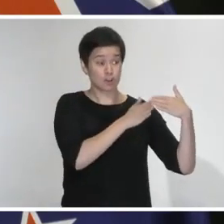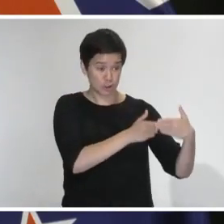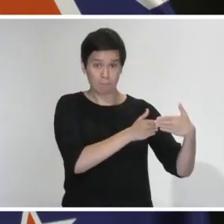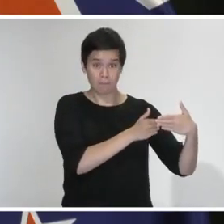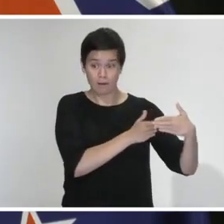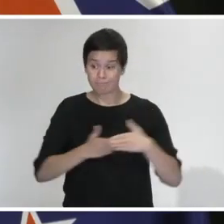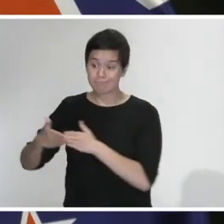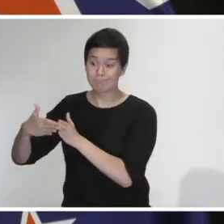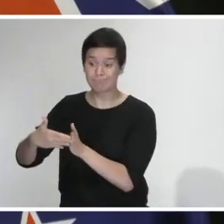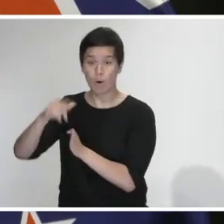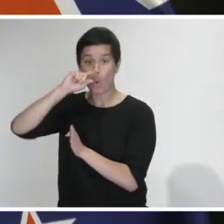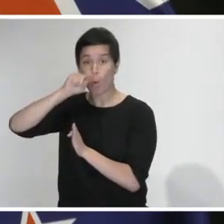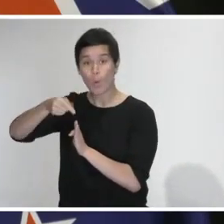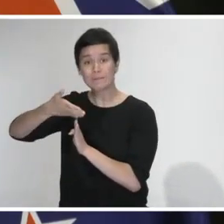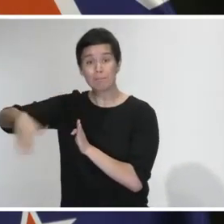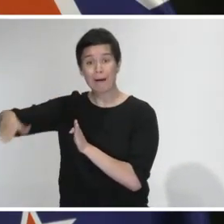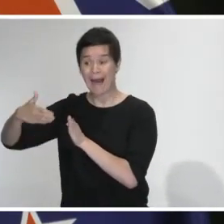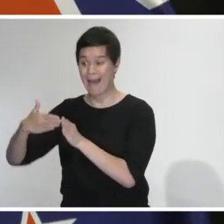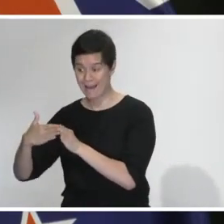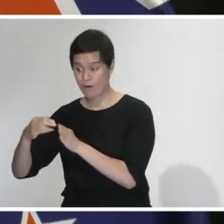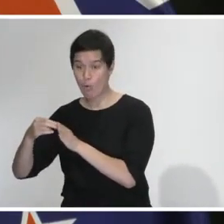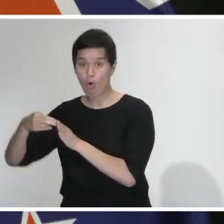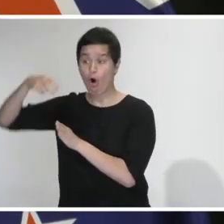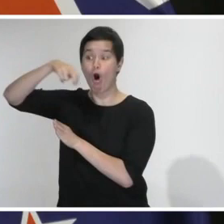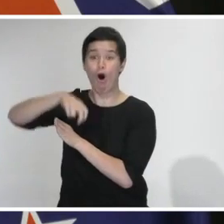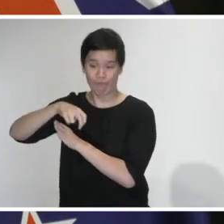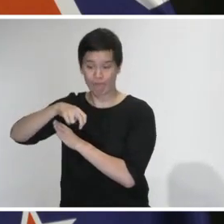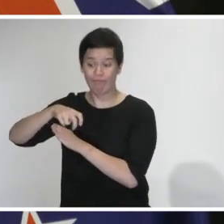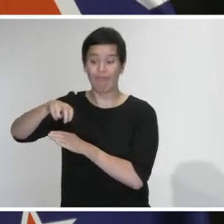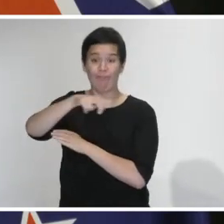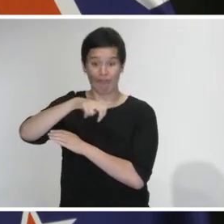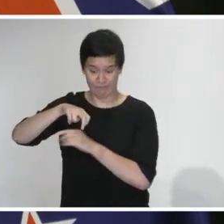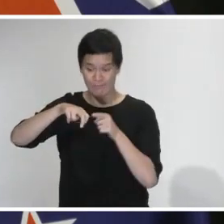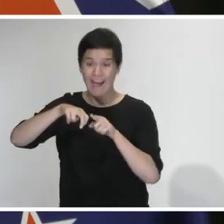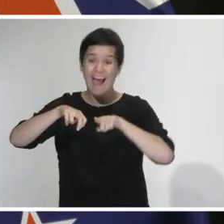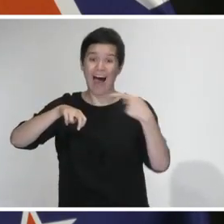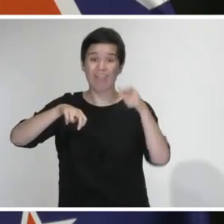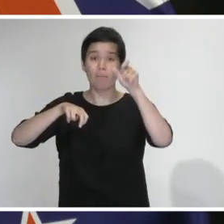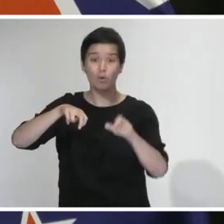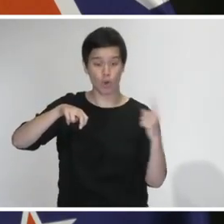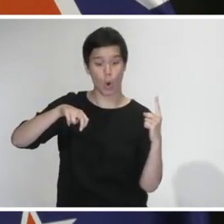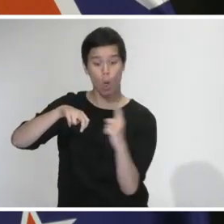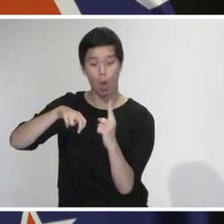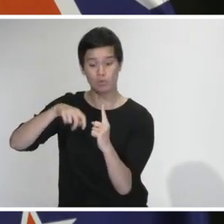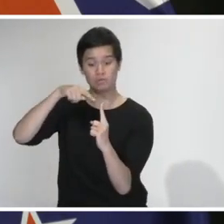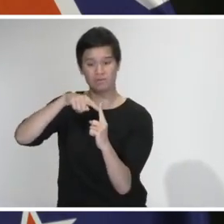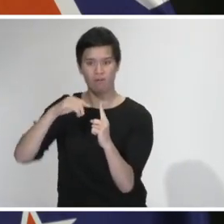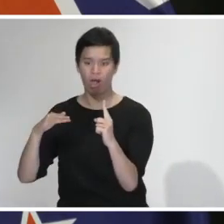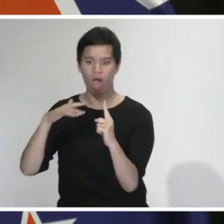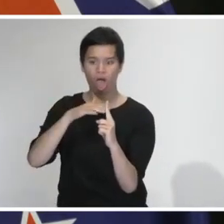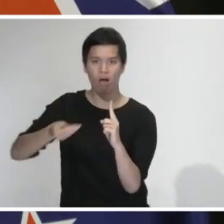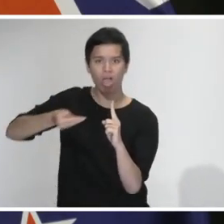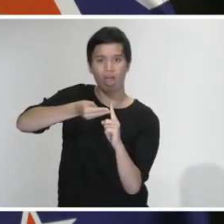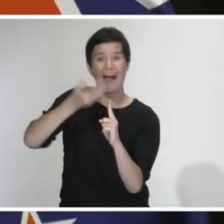not from passengers, but from people who had contact with passengers, that raises significant questions. And so I've sought legal advice around that.